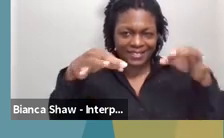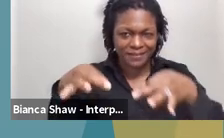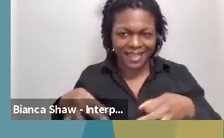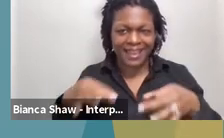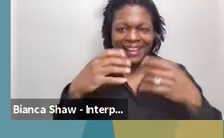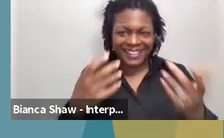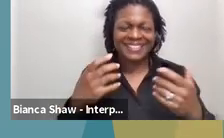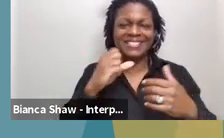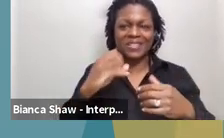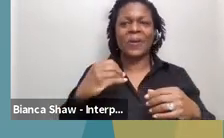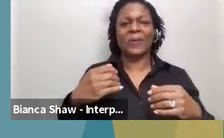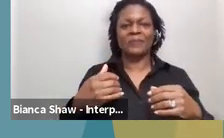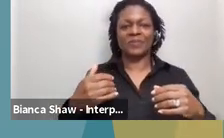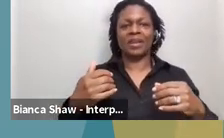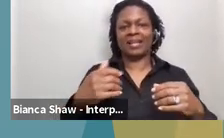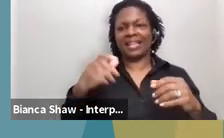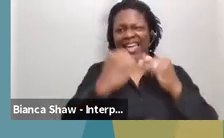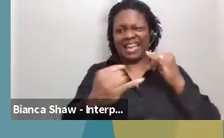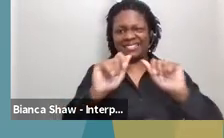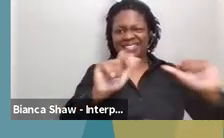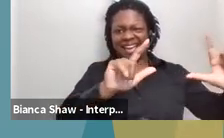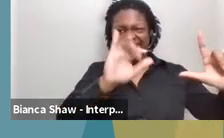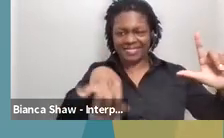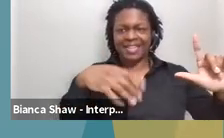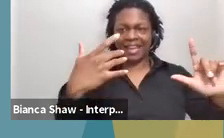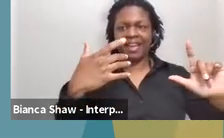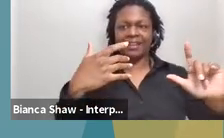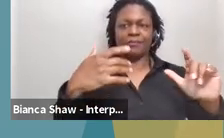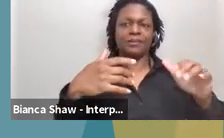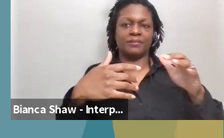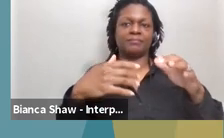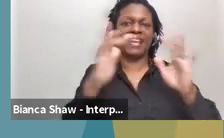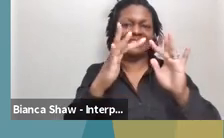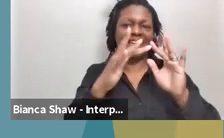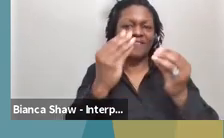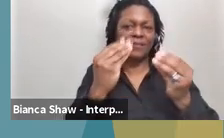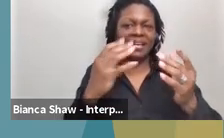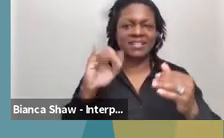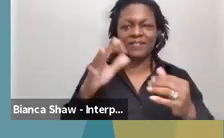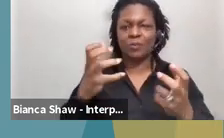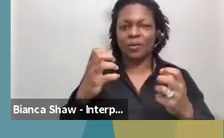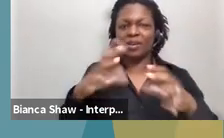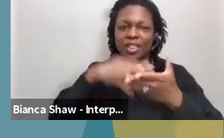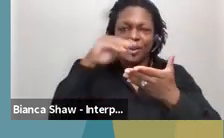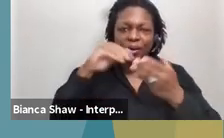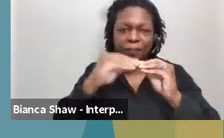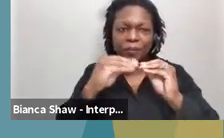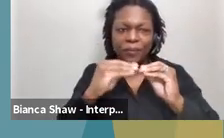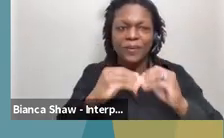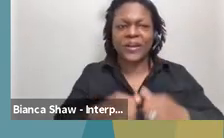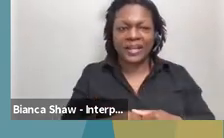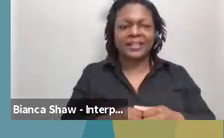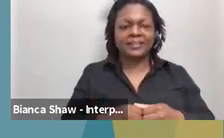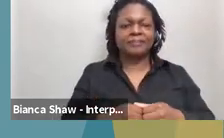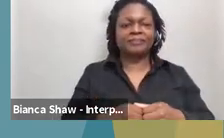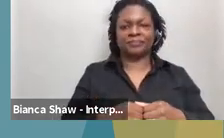So we have Amy Zapata, which is the director of the Bureau of Family Health. Um, and, uh, there it is.